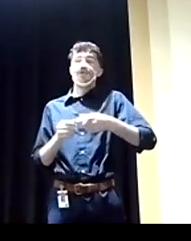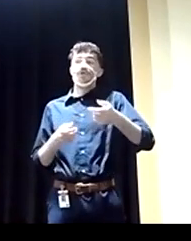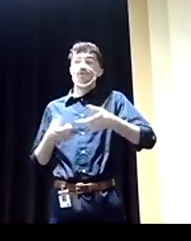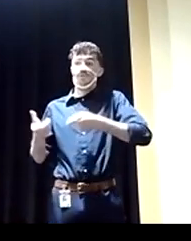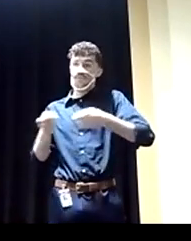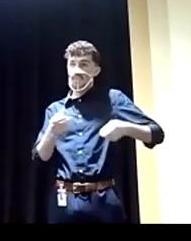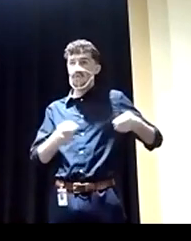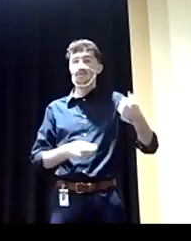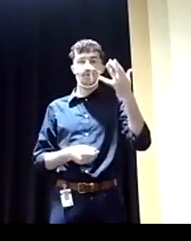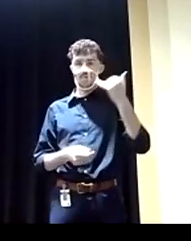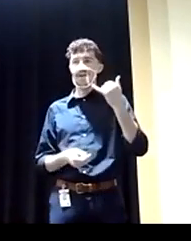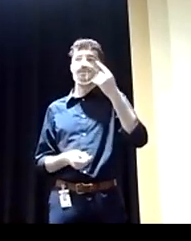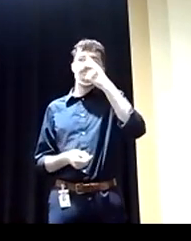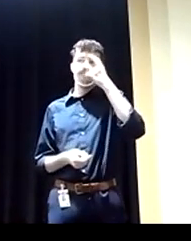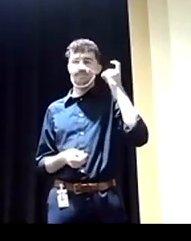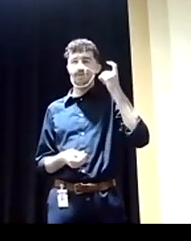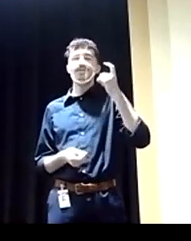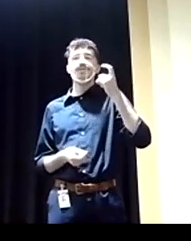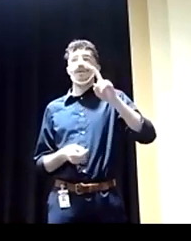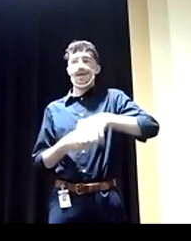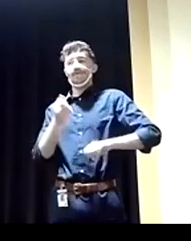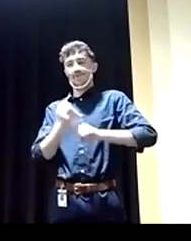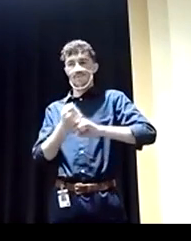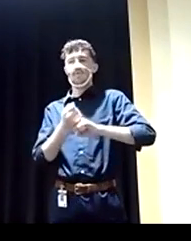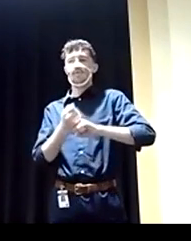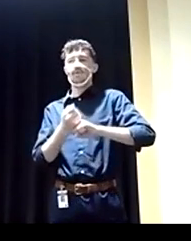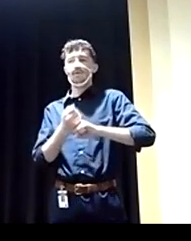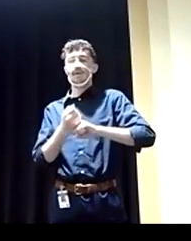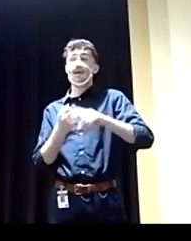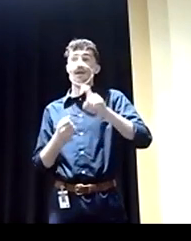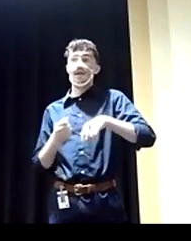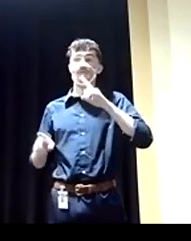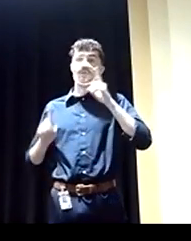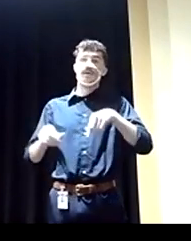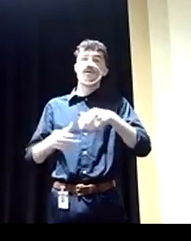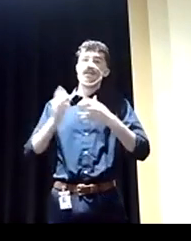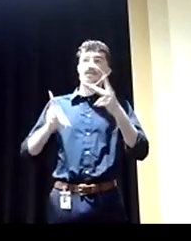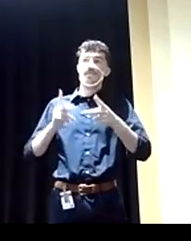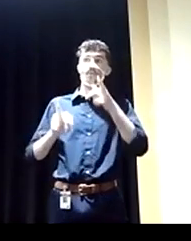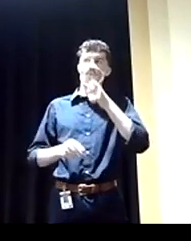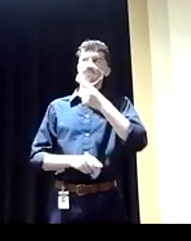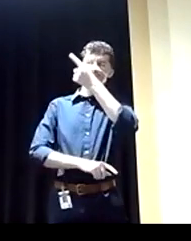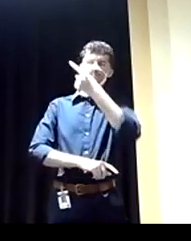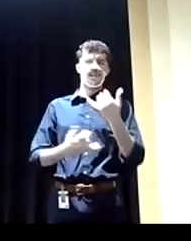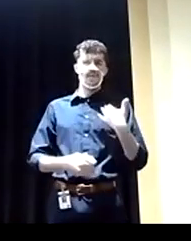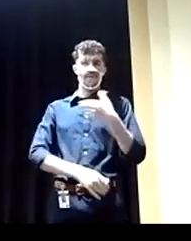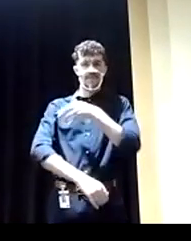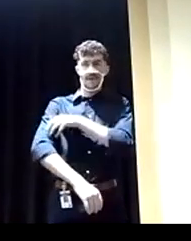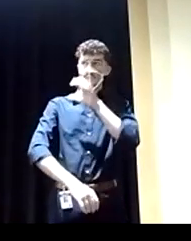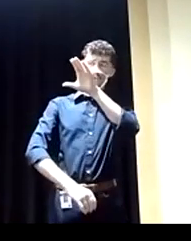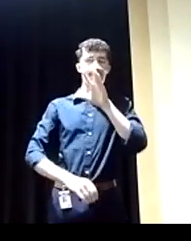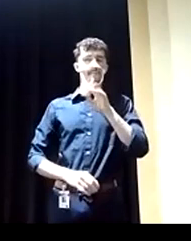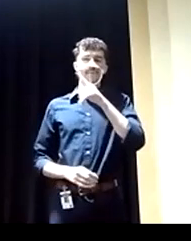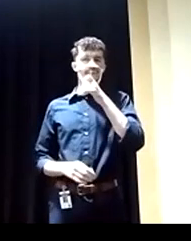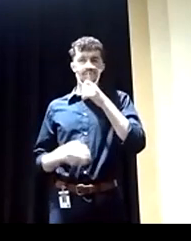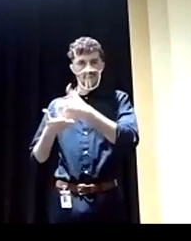on those in power now. We say they help us, but they do not. So